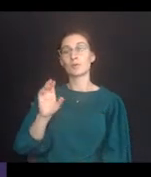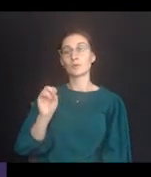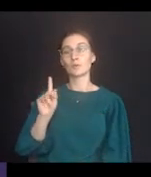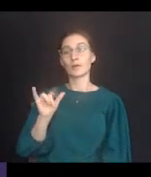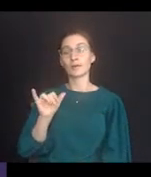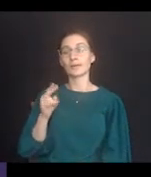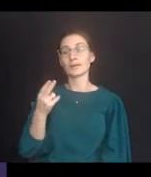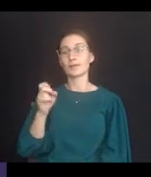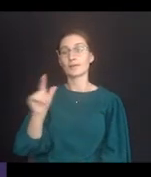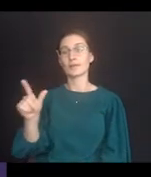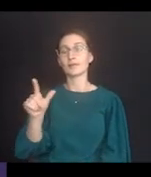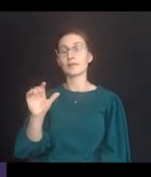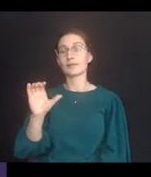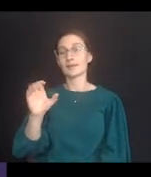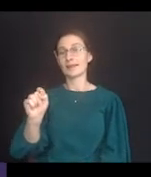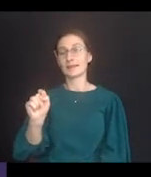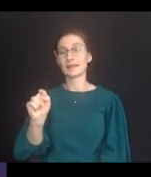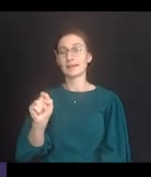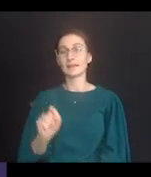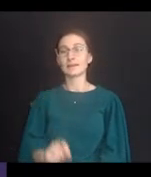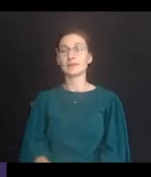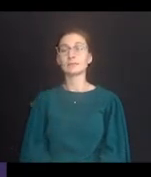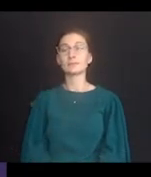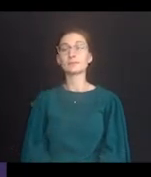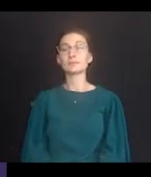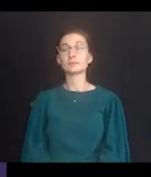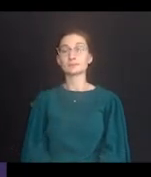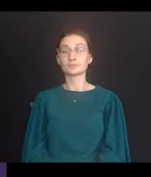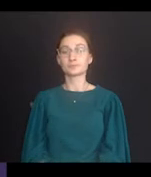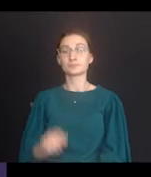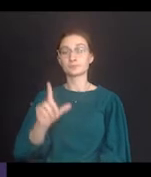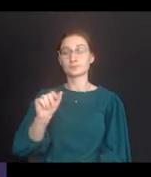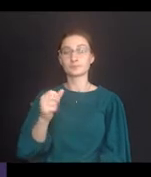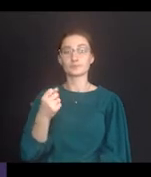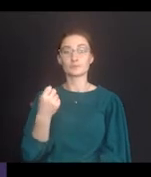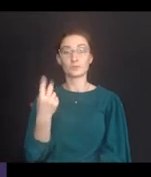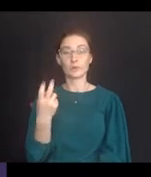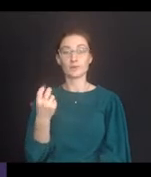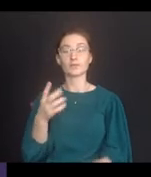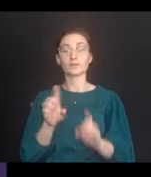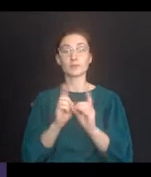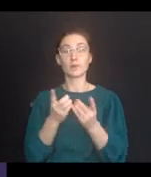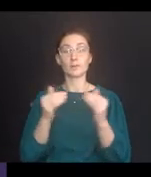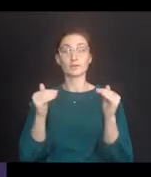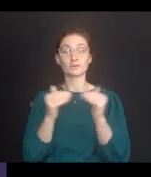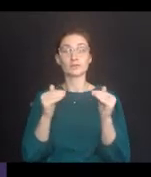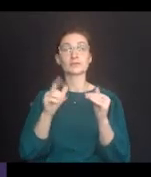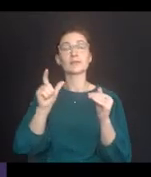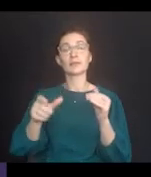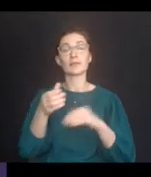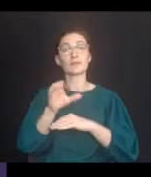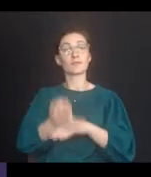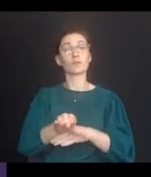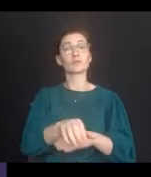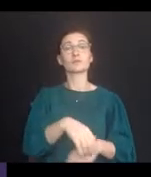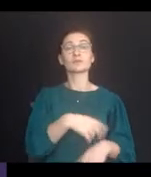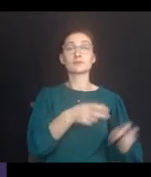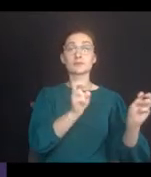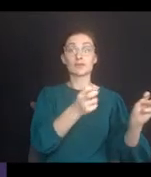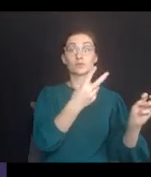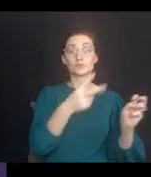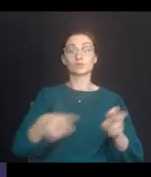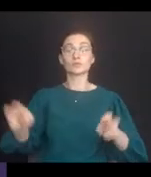Connecticut. In 2012, the Department of Justice, who was responsible for enforcing Titles II and III of the ADA,